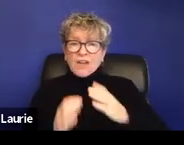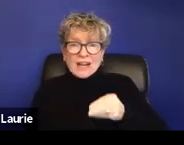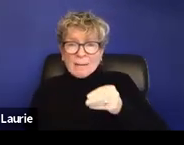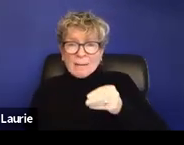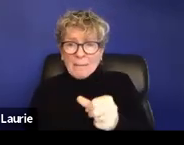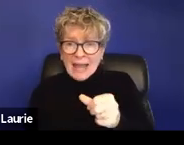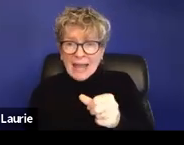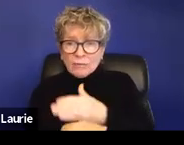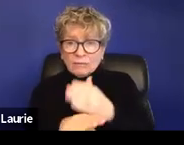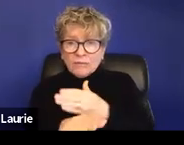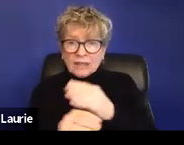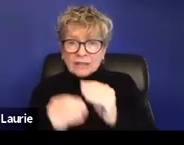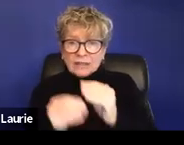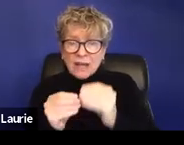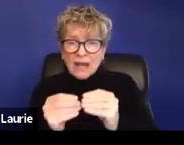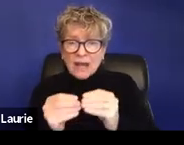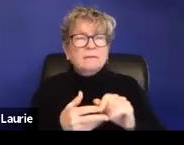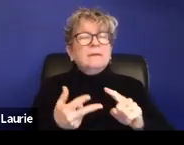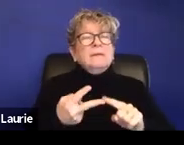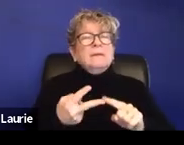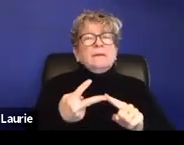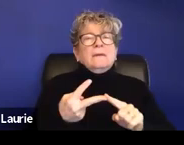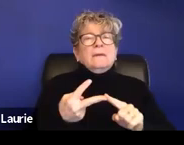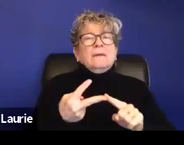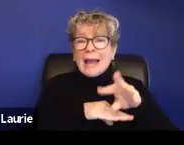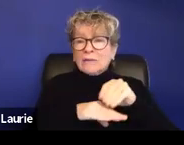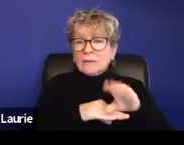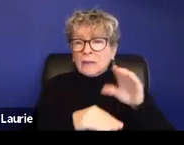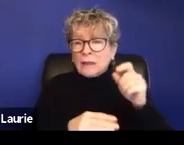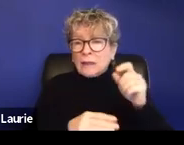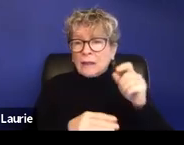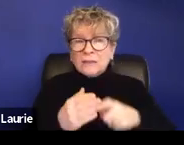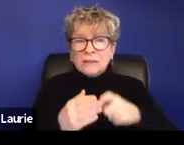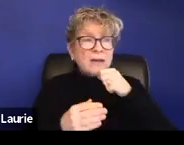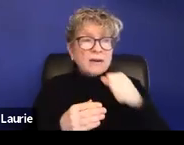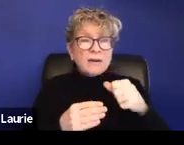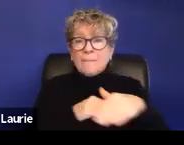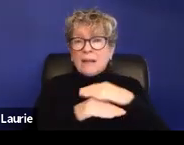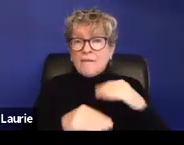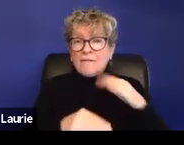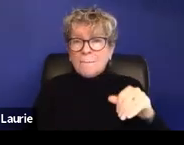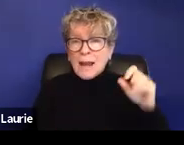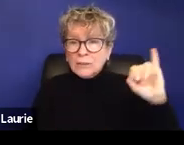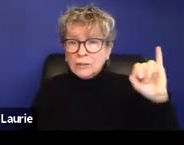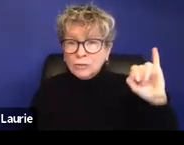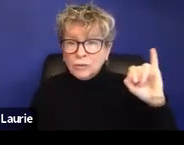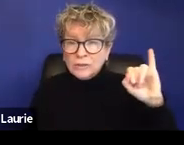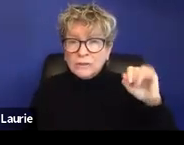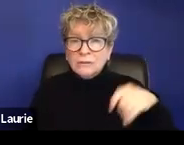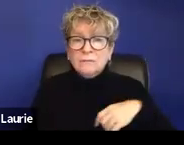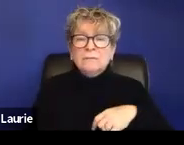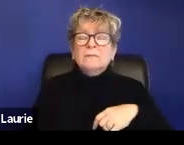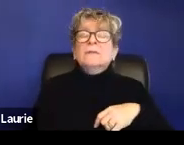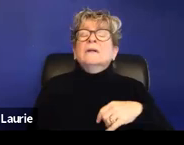costs like counseling related costs that maybe aren't covered through insurance or crime victim comp, these are things that a survivor can be